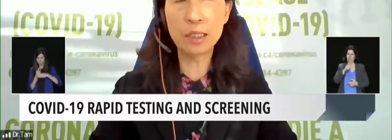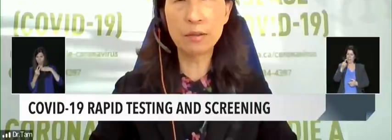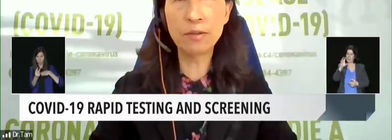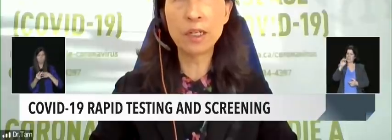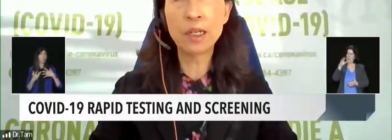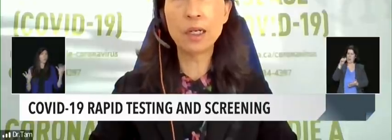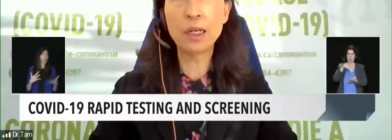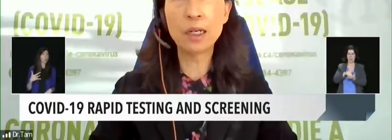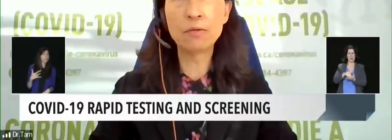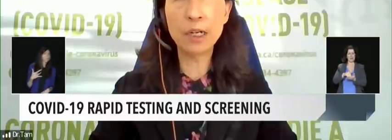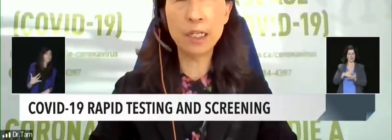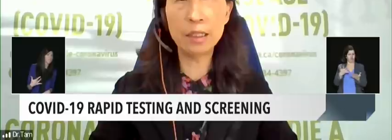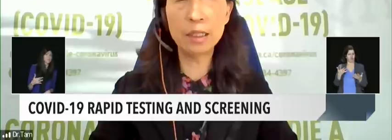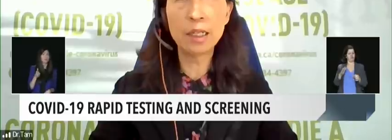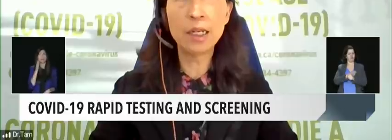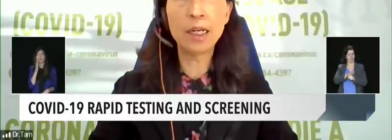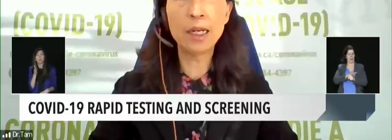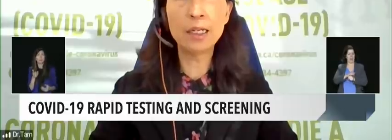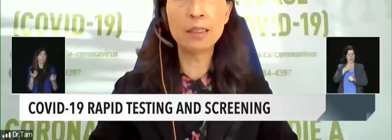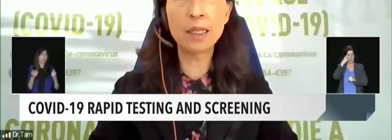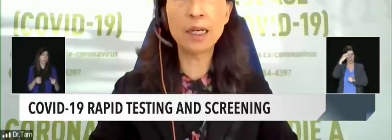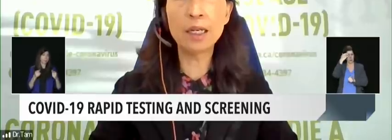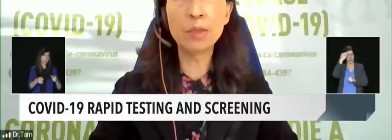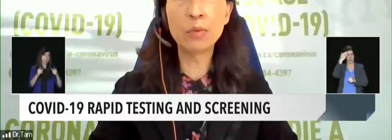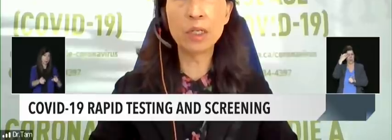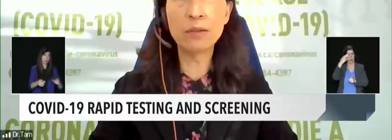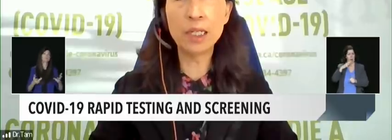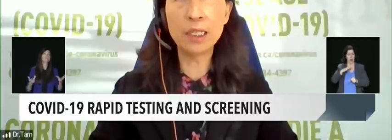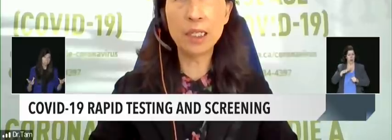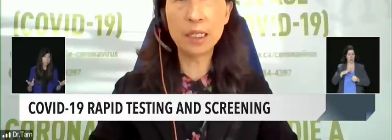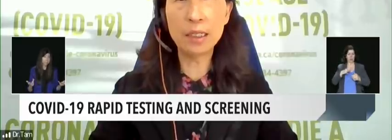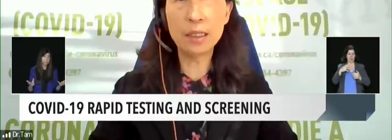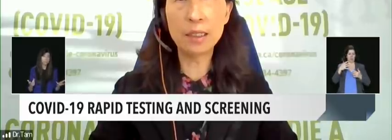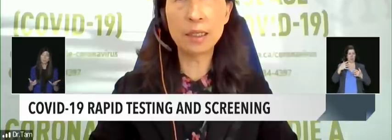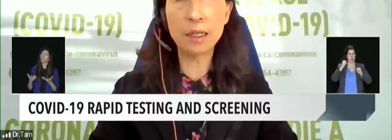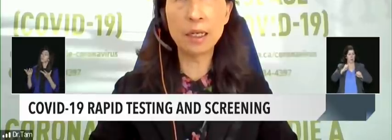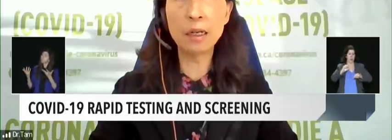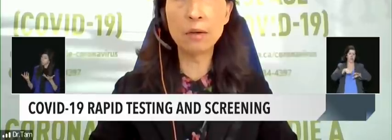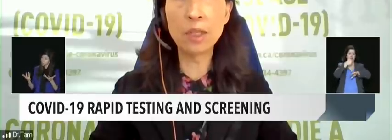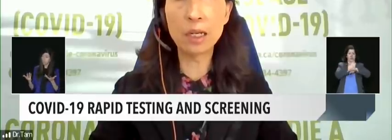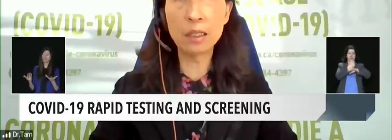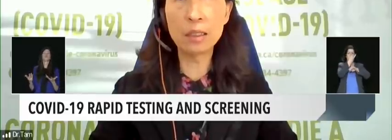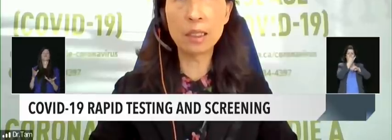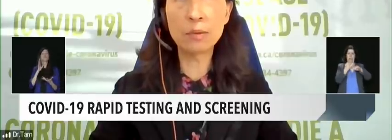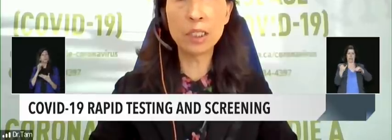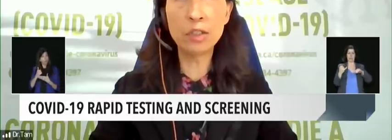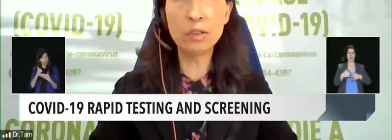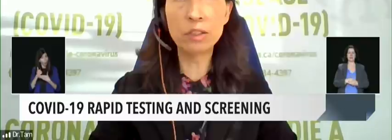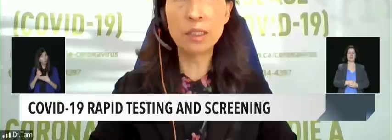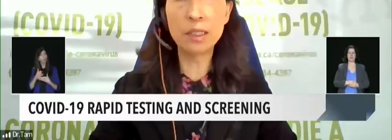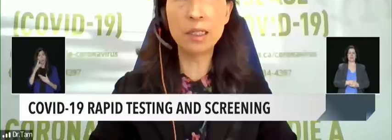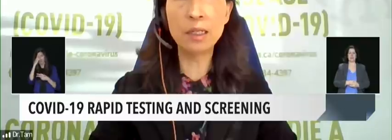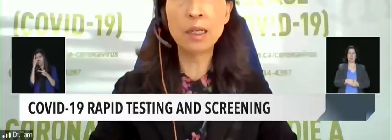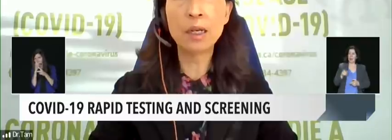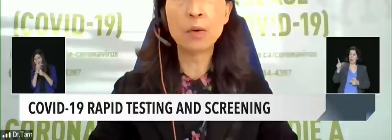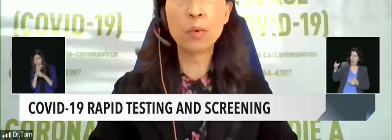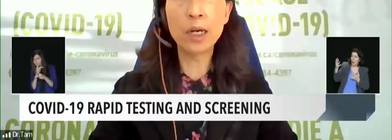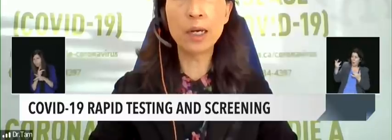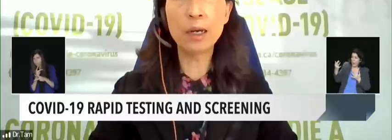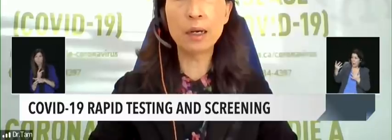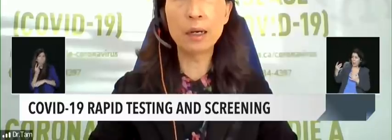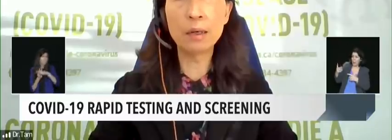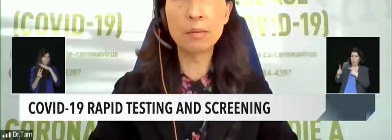positive rate and that can be one of the indicators along with others that we use to see